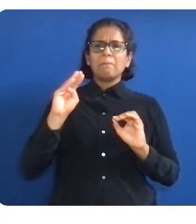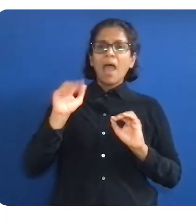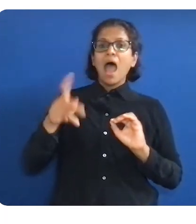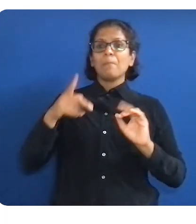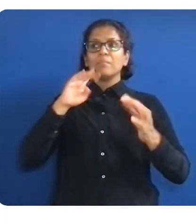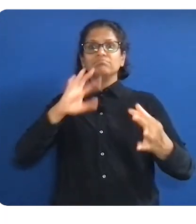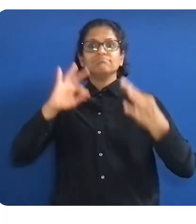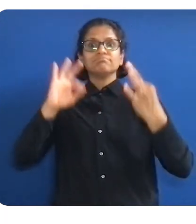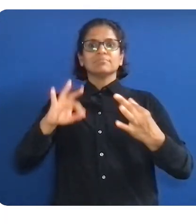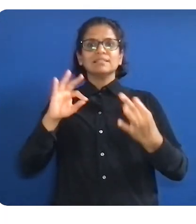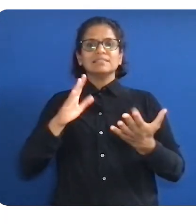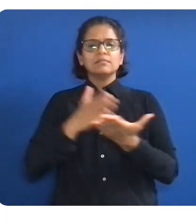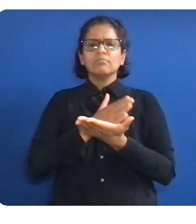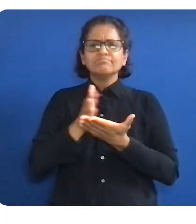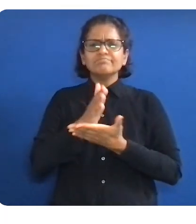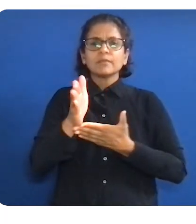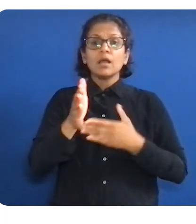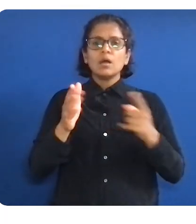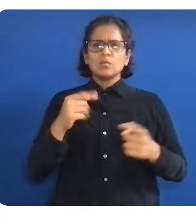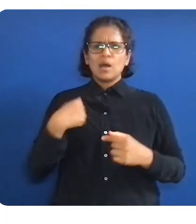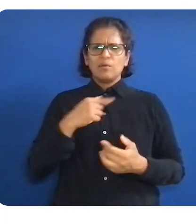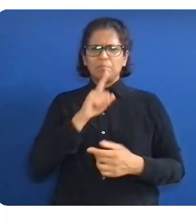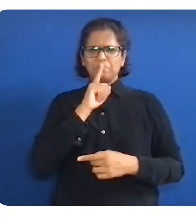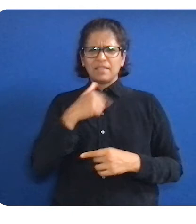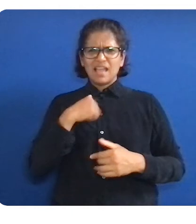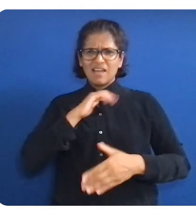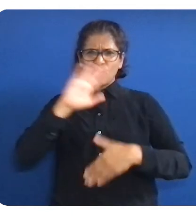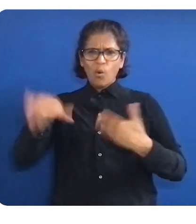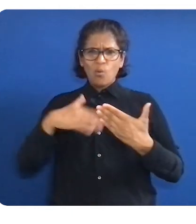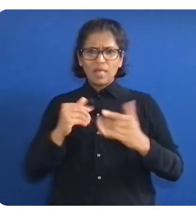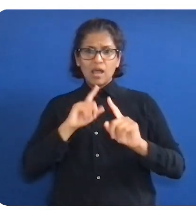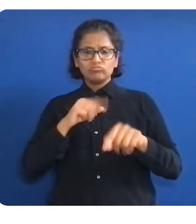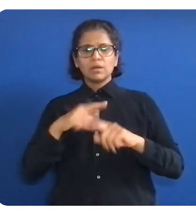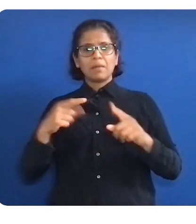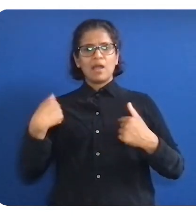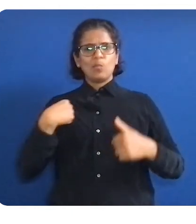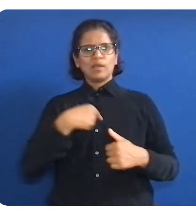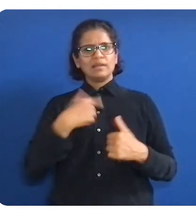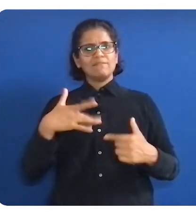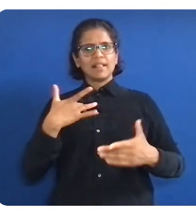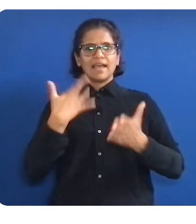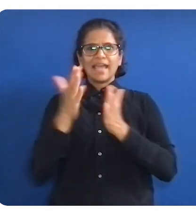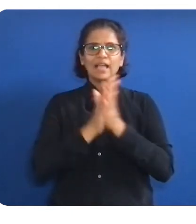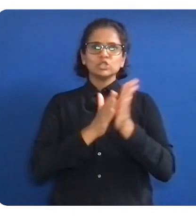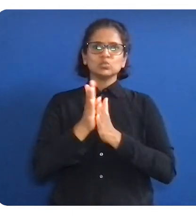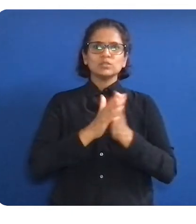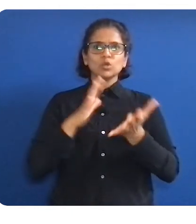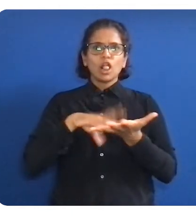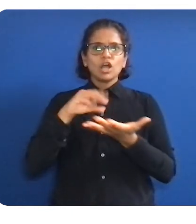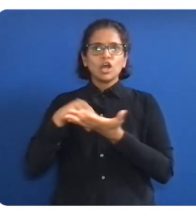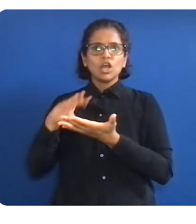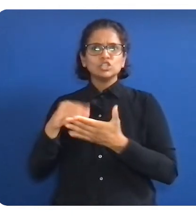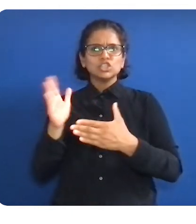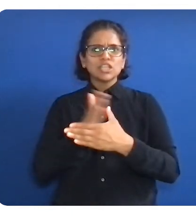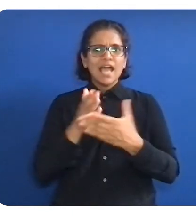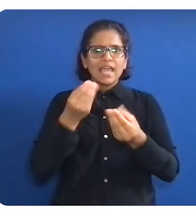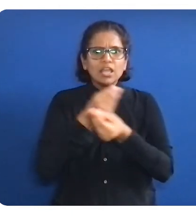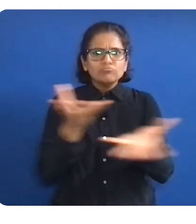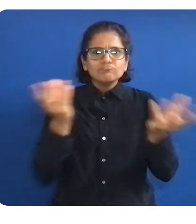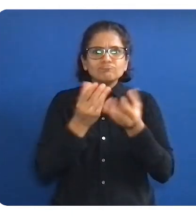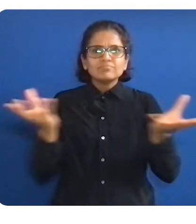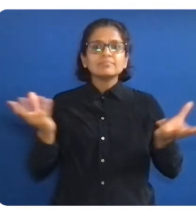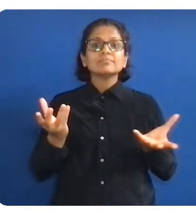is to build for everyone, we have to work with everyone. So with help from allies and through smart